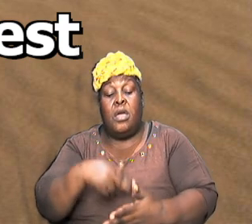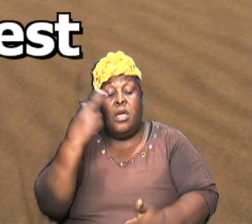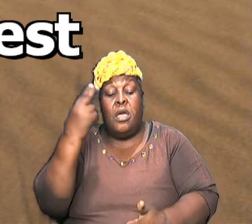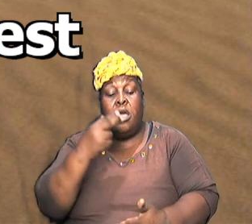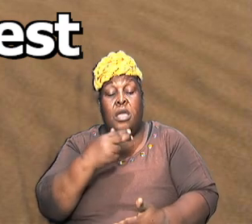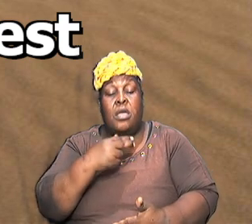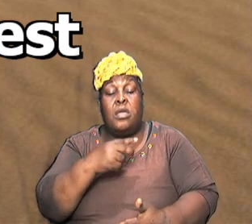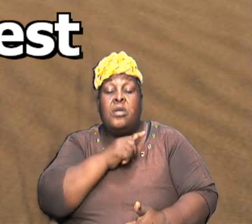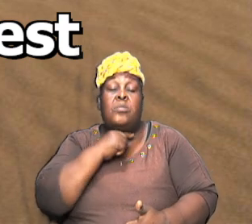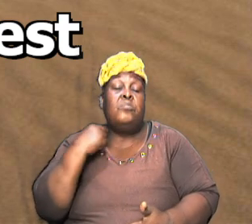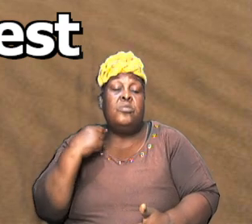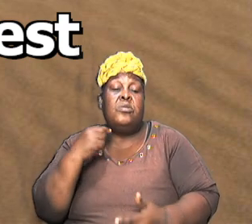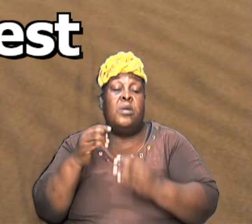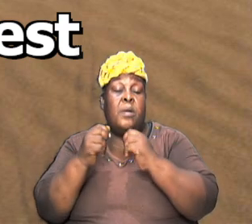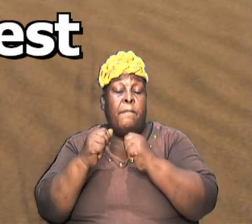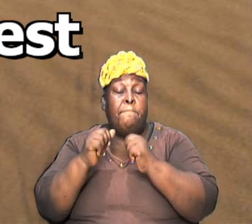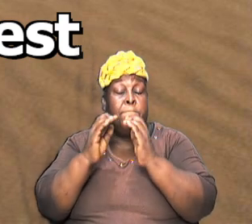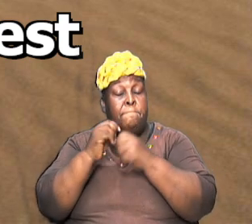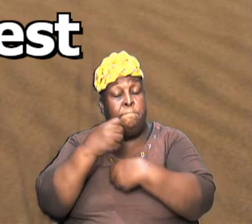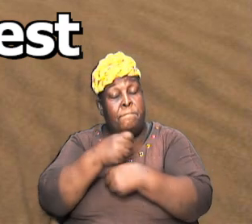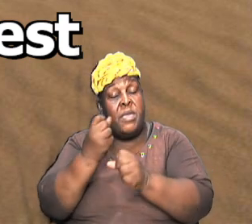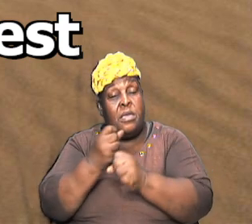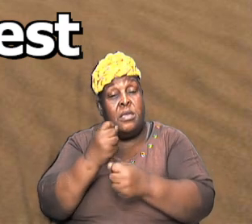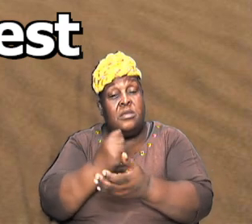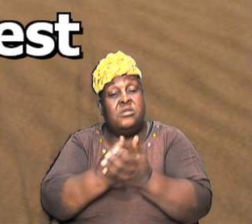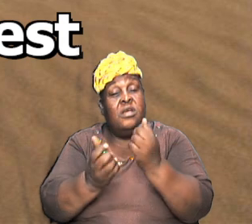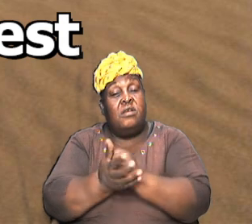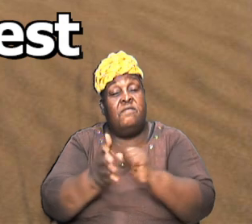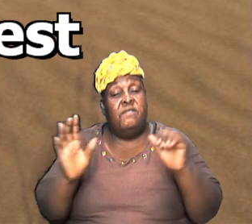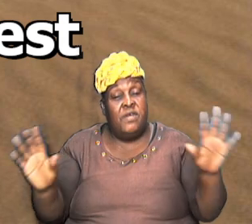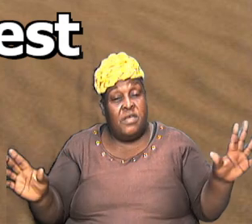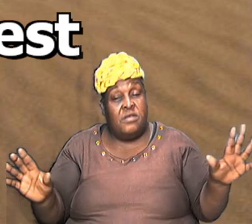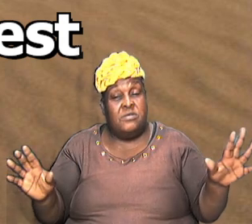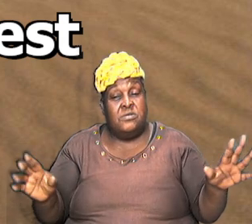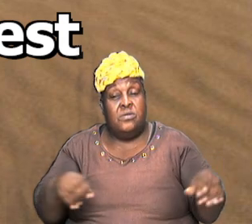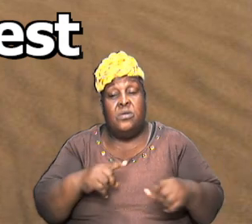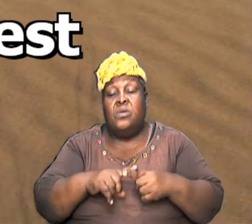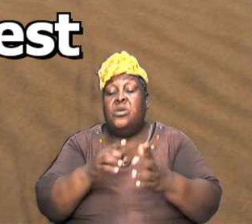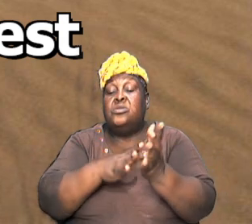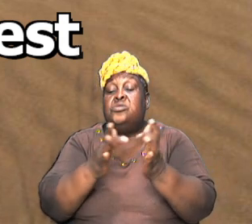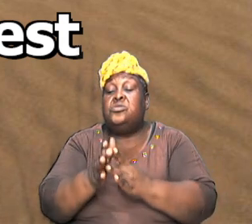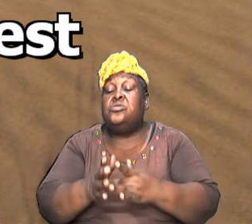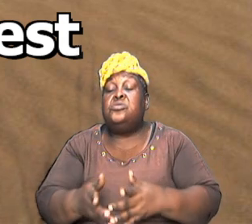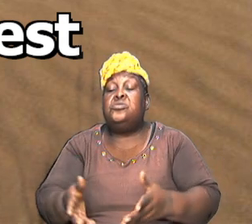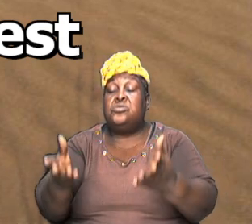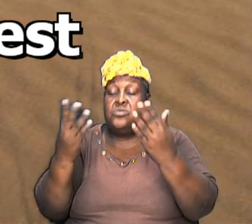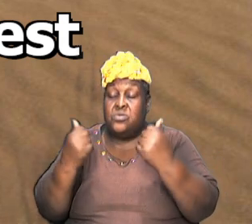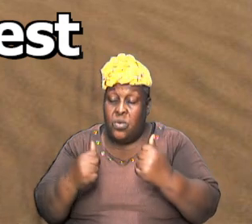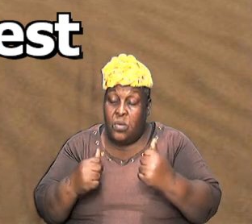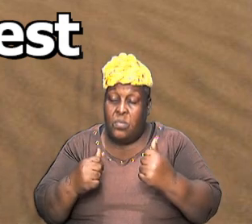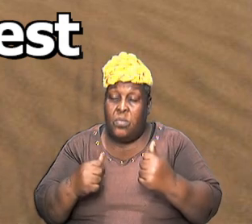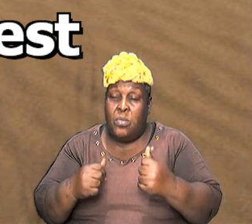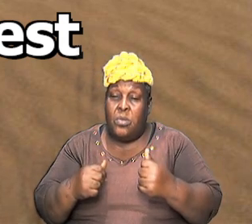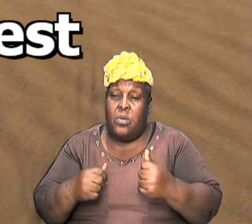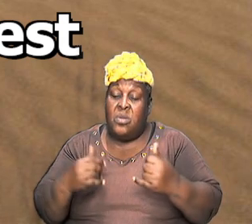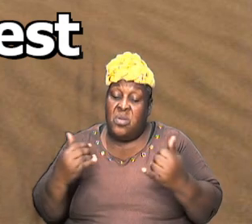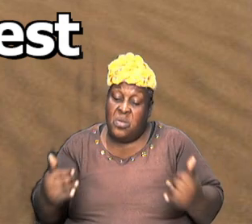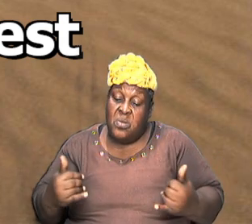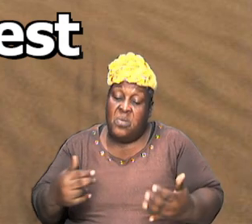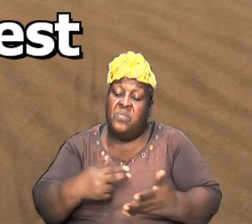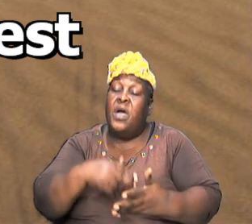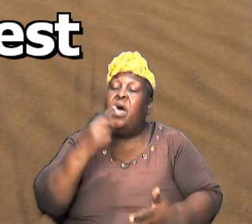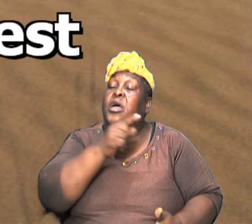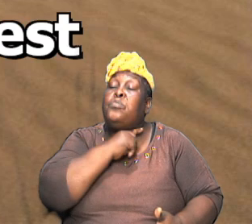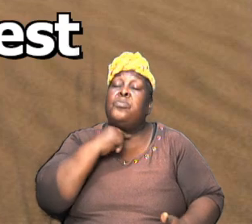offer sacrifice now when Jesus come as he did and now is the high priest for all of us